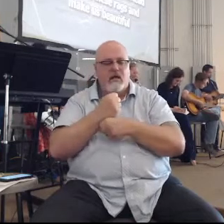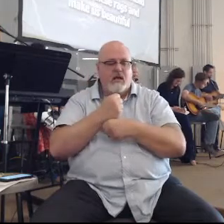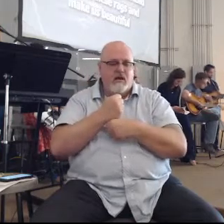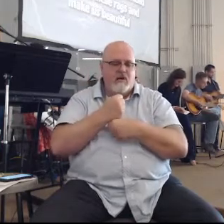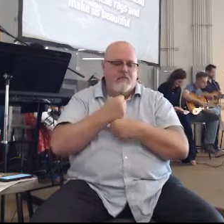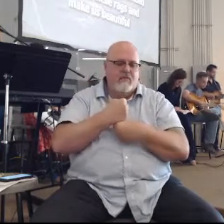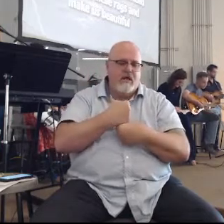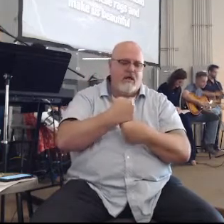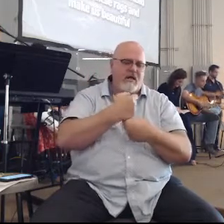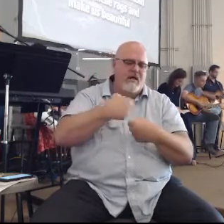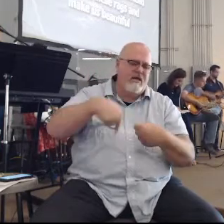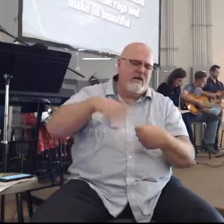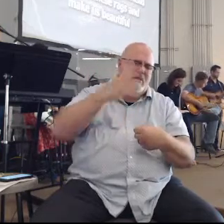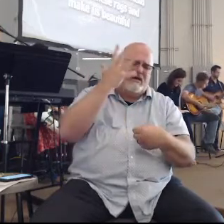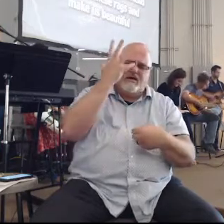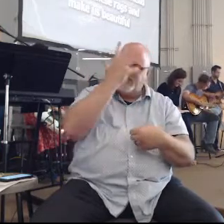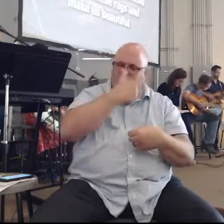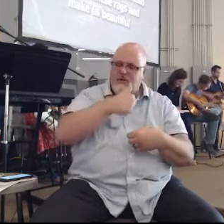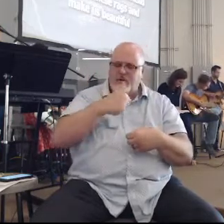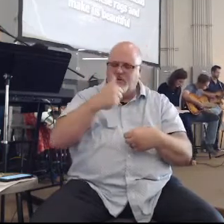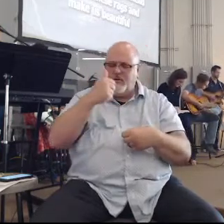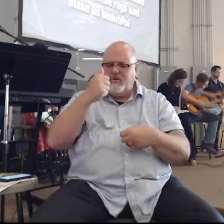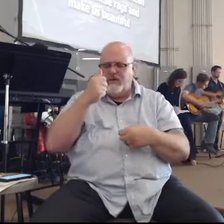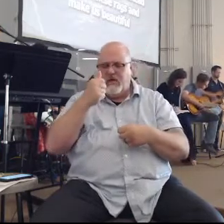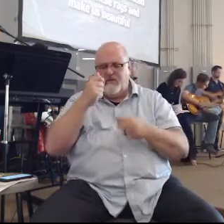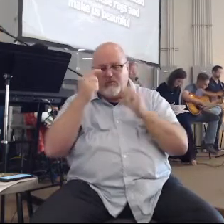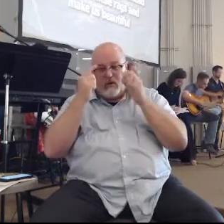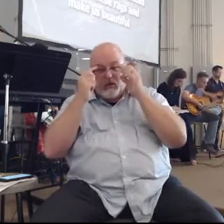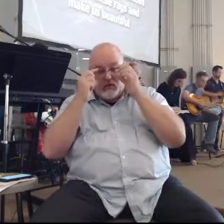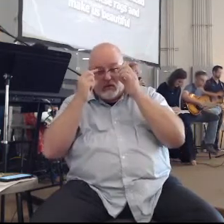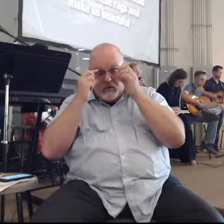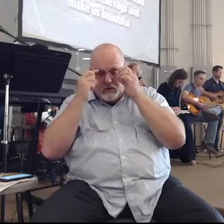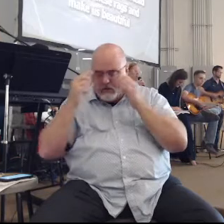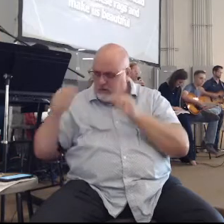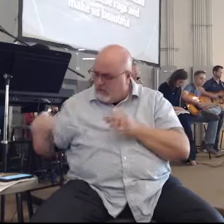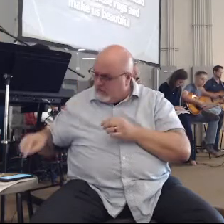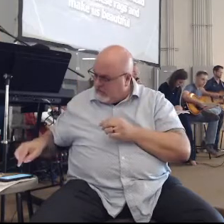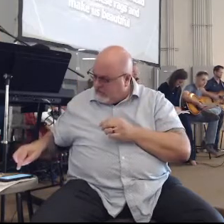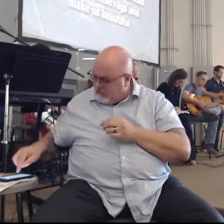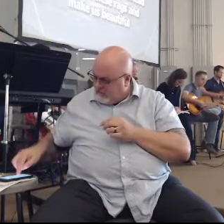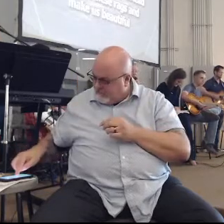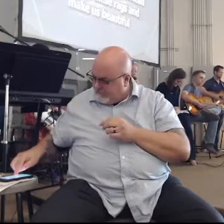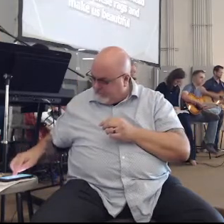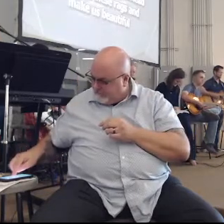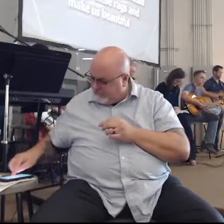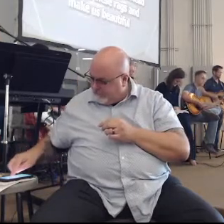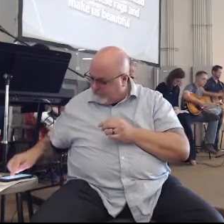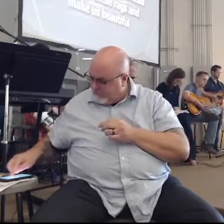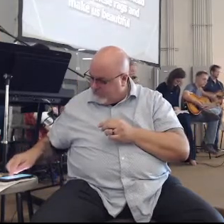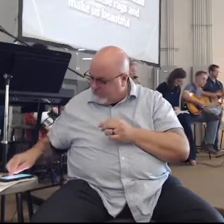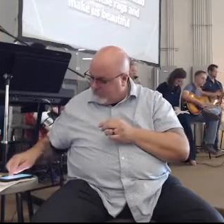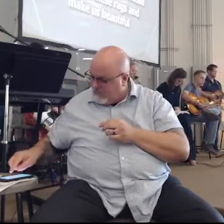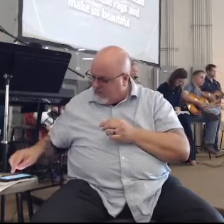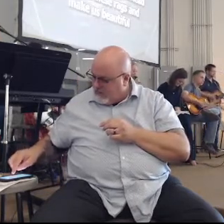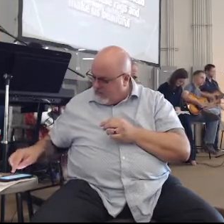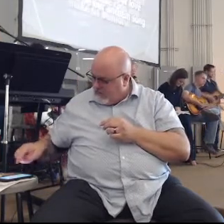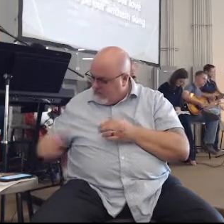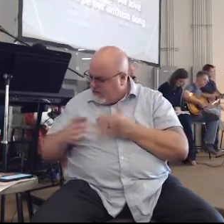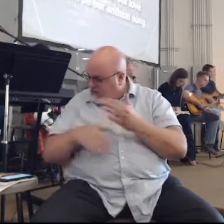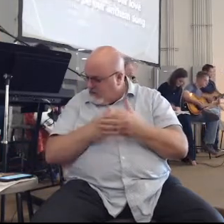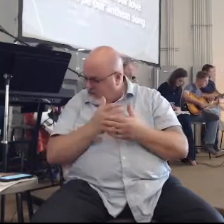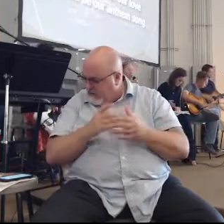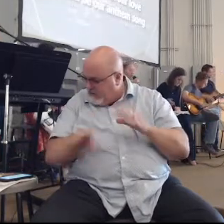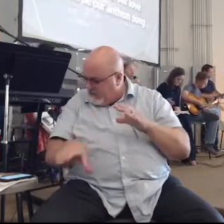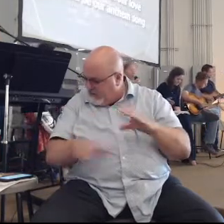And made us beautiful For all that